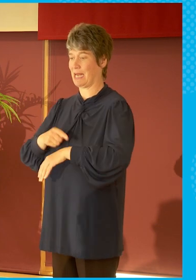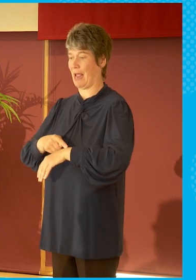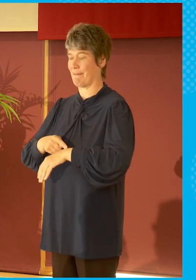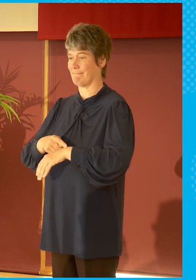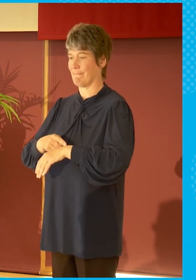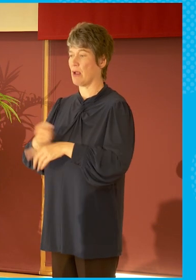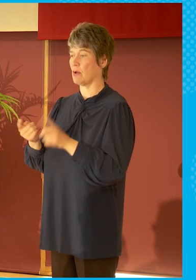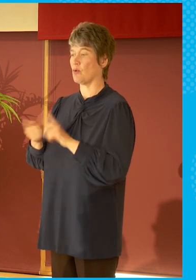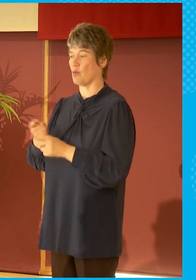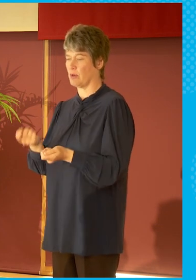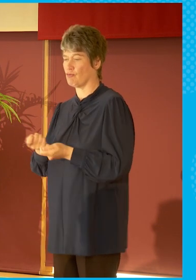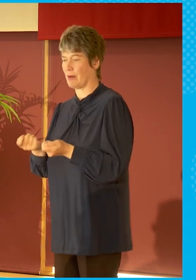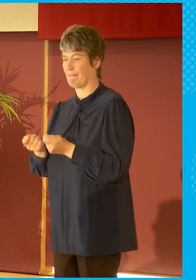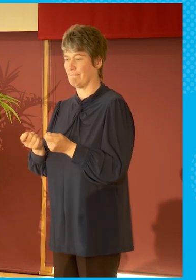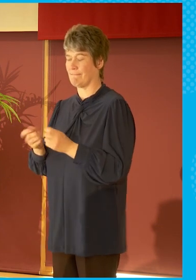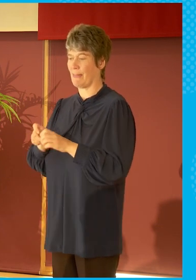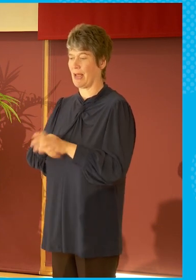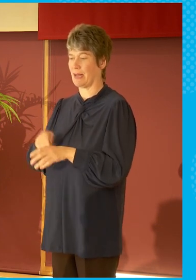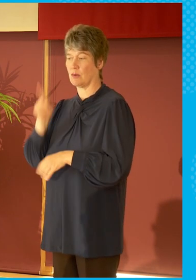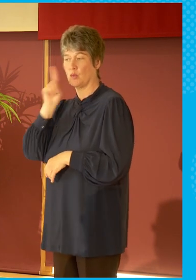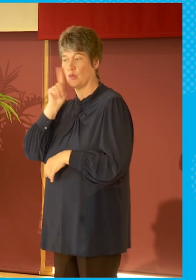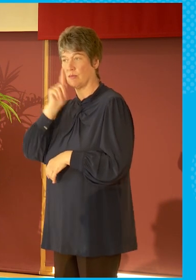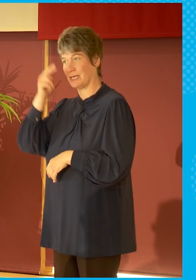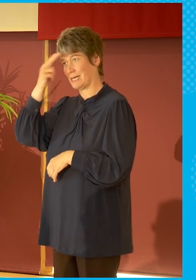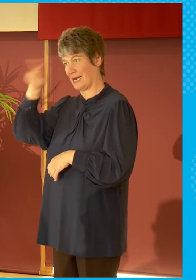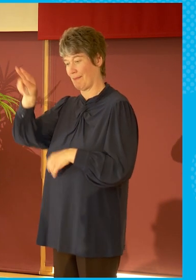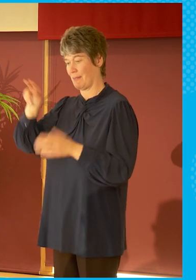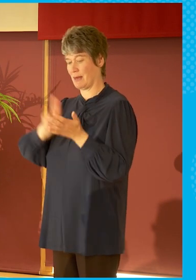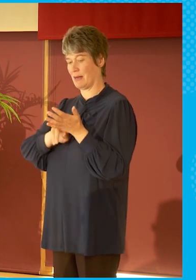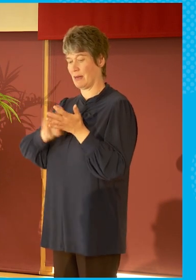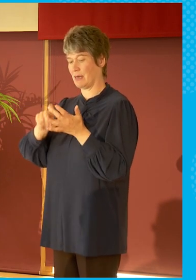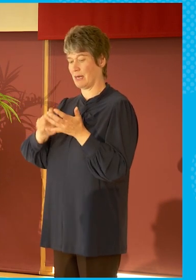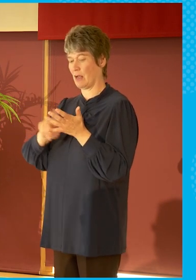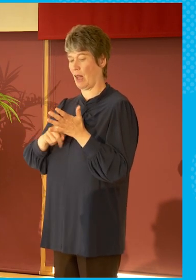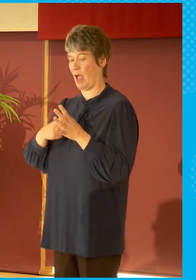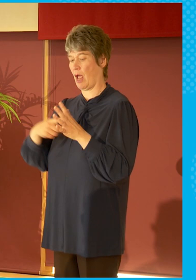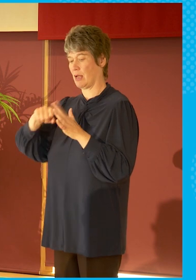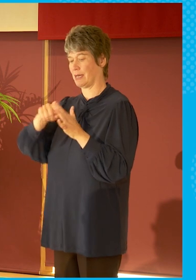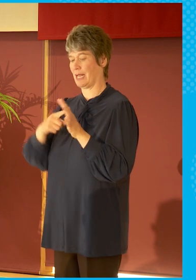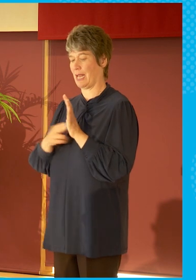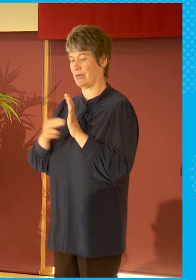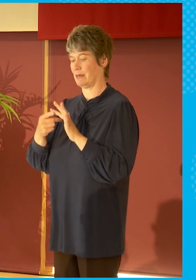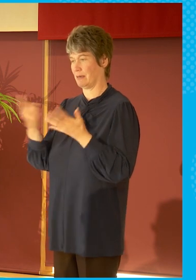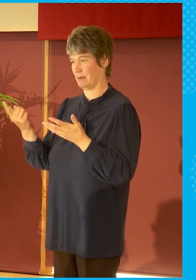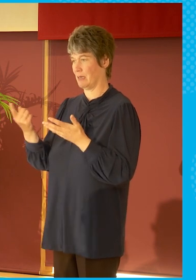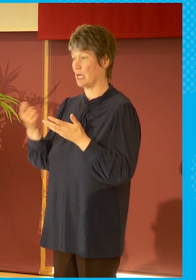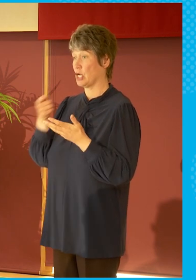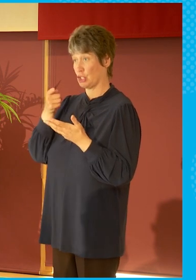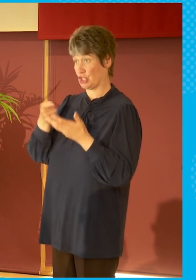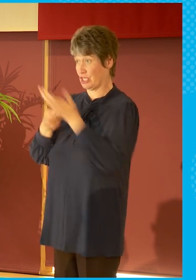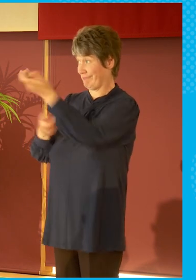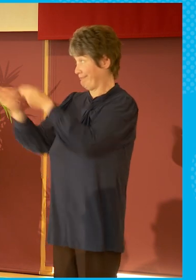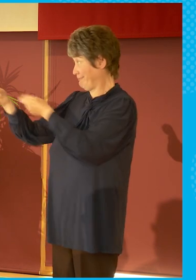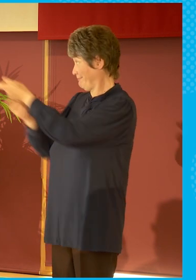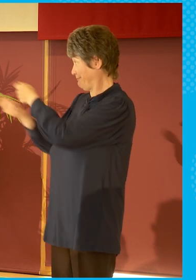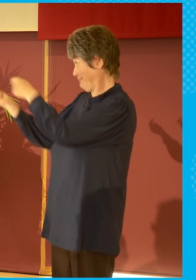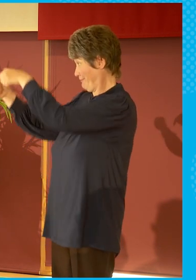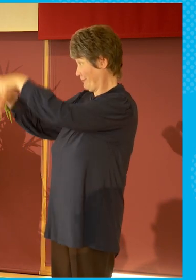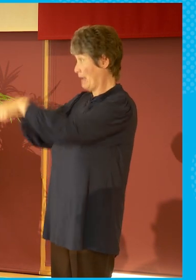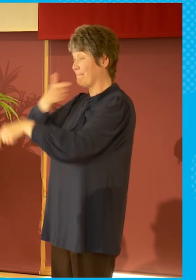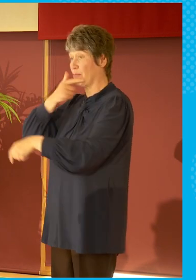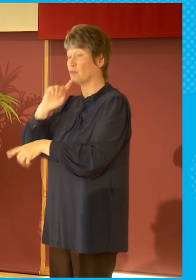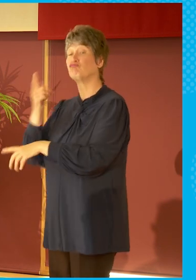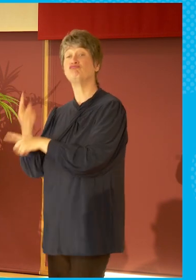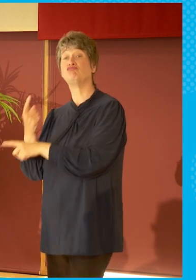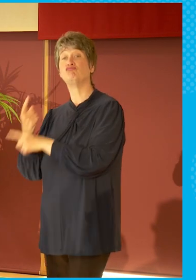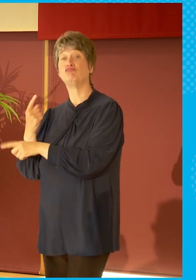colleague, Nicola Cain. And she brings, she ropes in our political editor and she ropes in some of our presenters. And they go on and they just talk. They